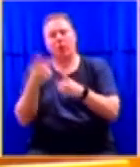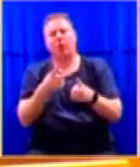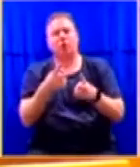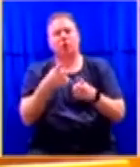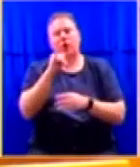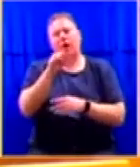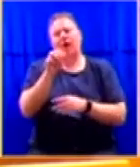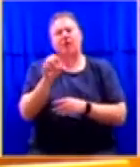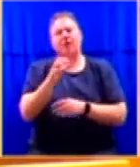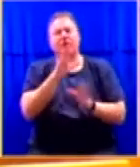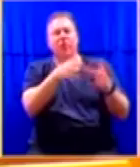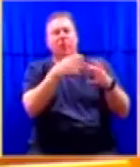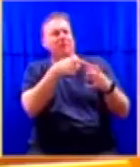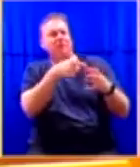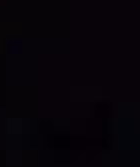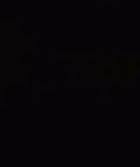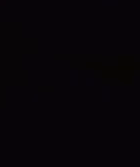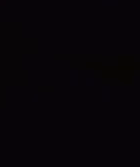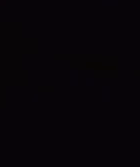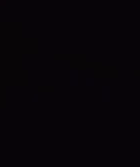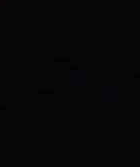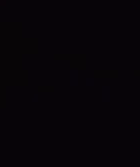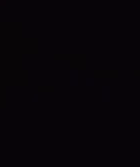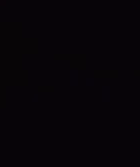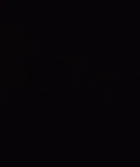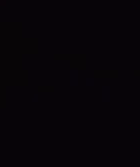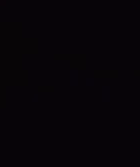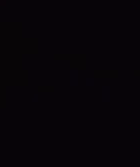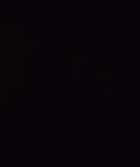IMF, but we have said, this is an allocation.